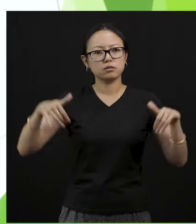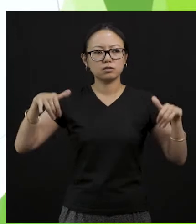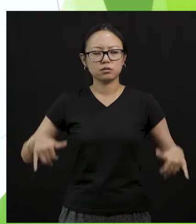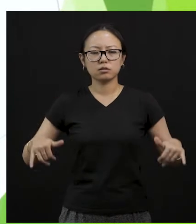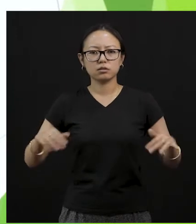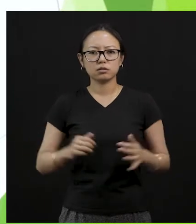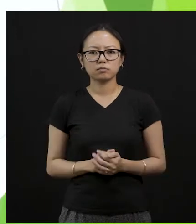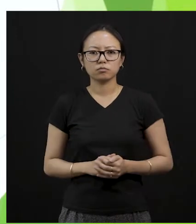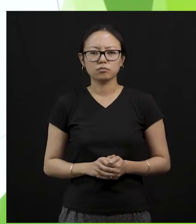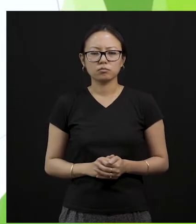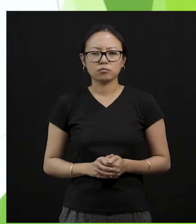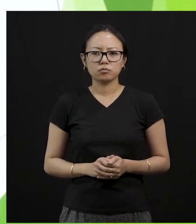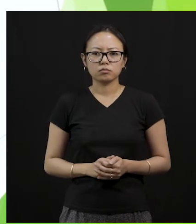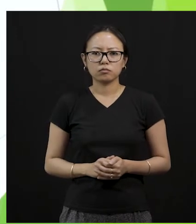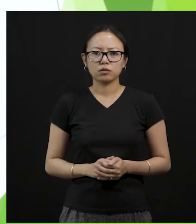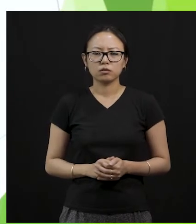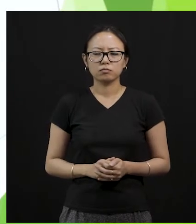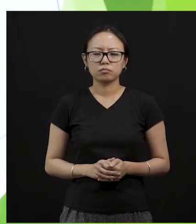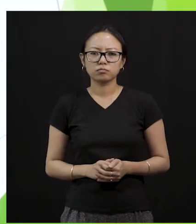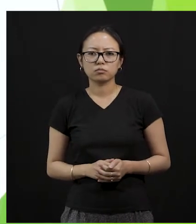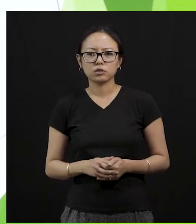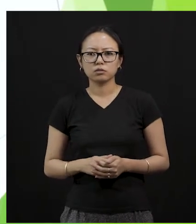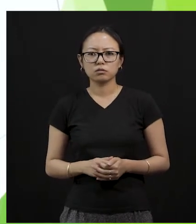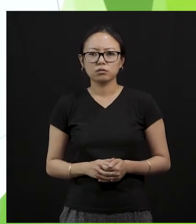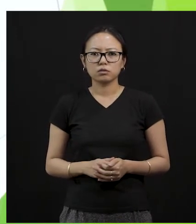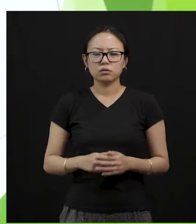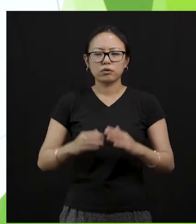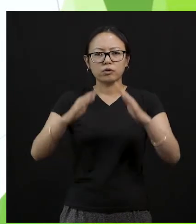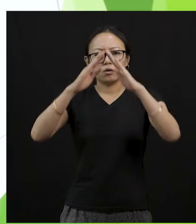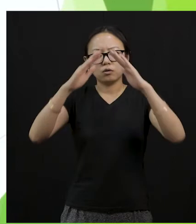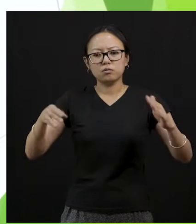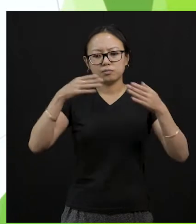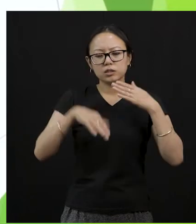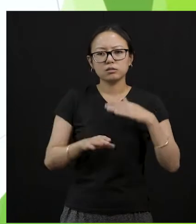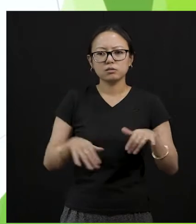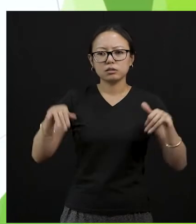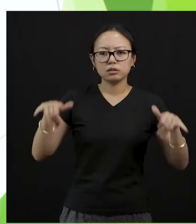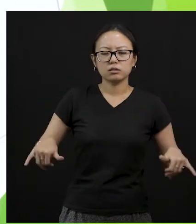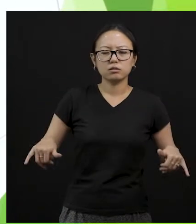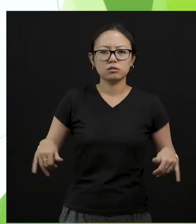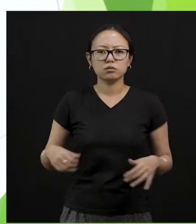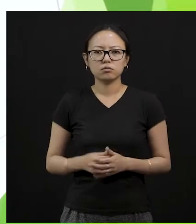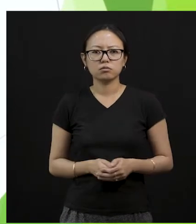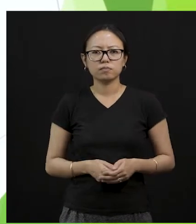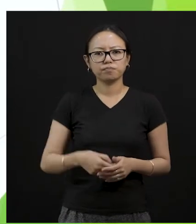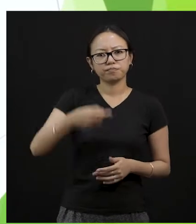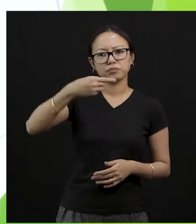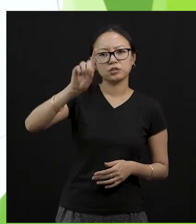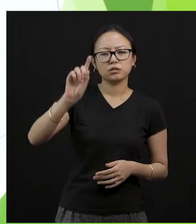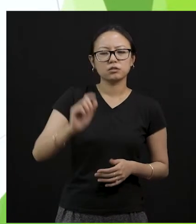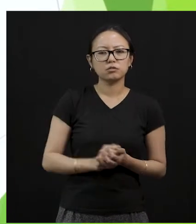are staying at our home we used to make sure that we clean our room. For example I have a room I used to make sure that my room is not